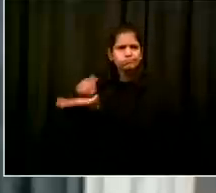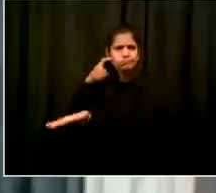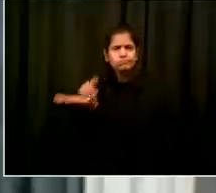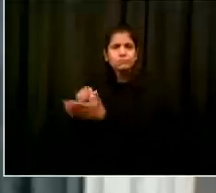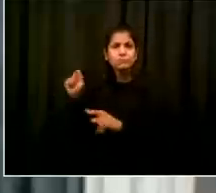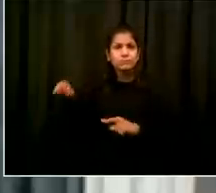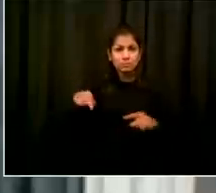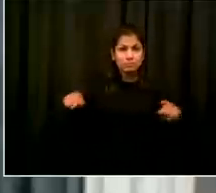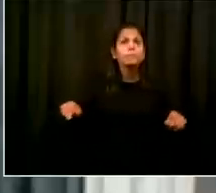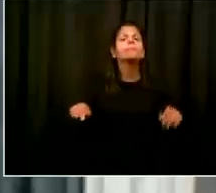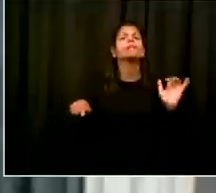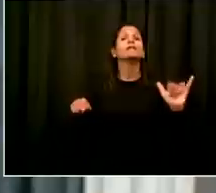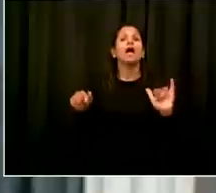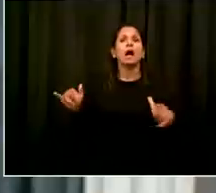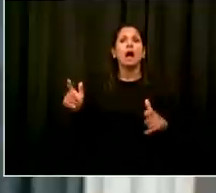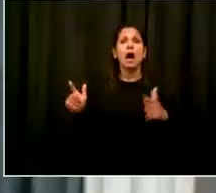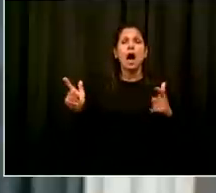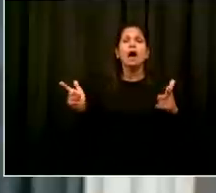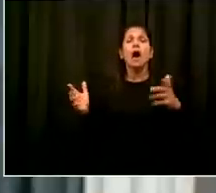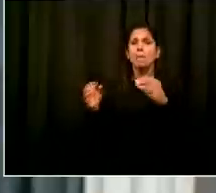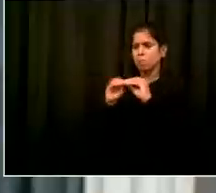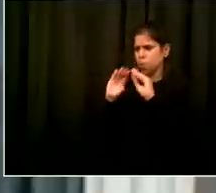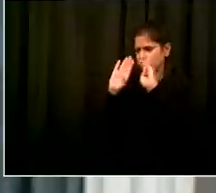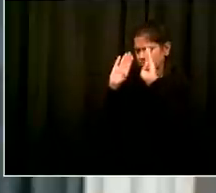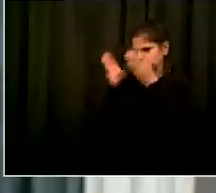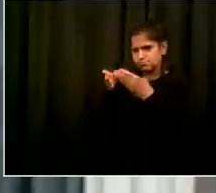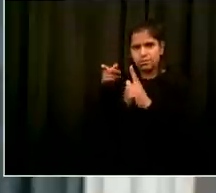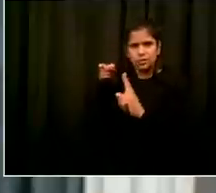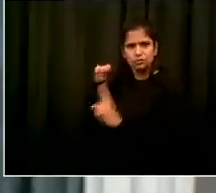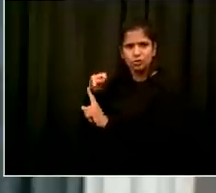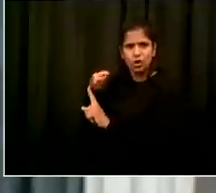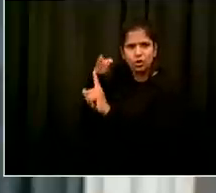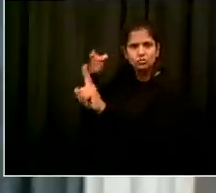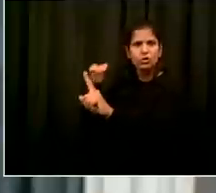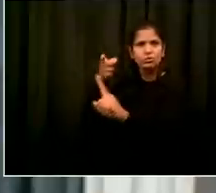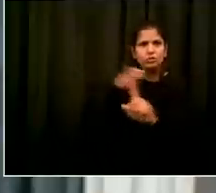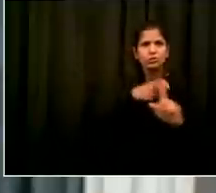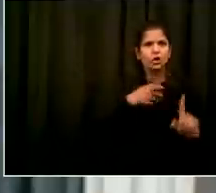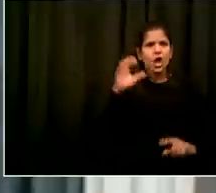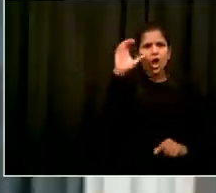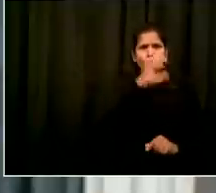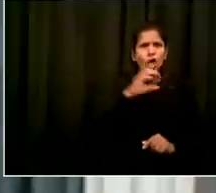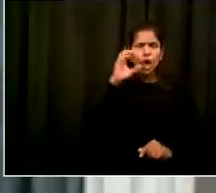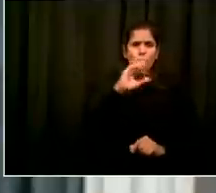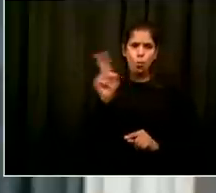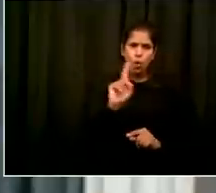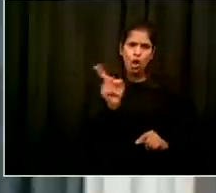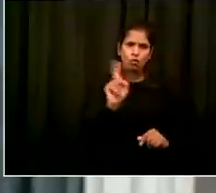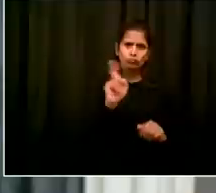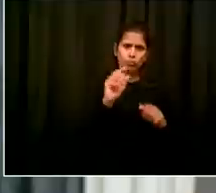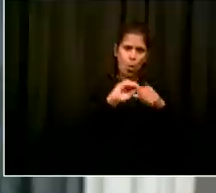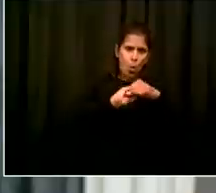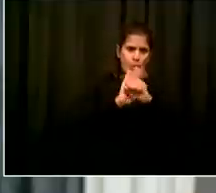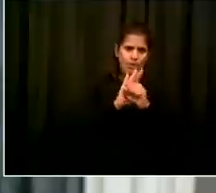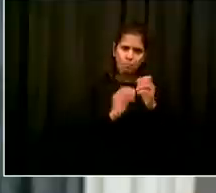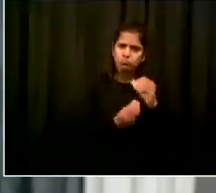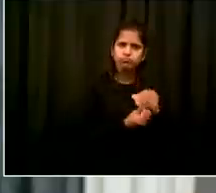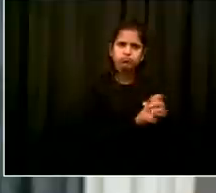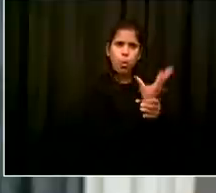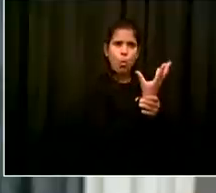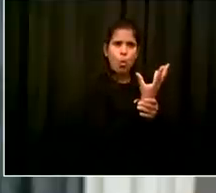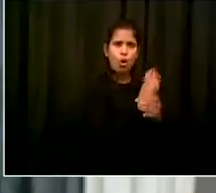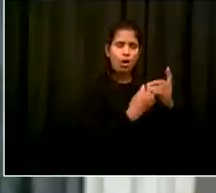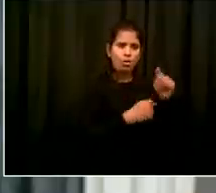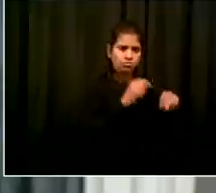applies more pressure where there is growth in COVID-19 rates we're doing this to communicate the urgency we feel